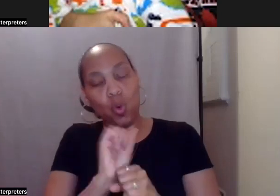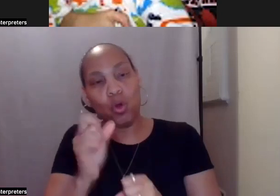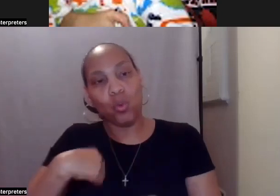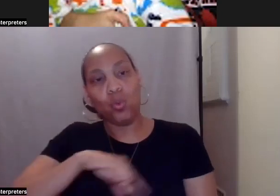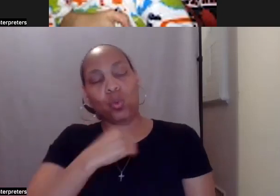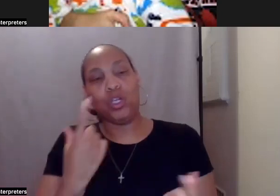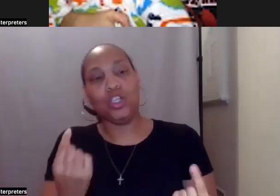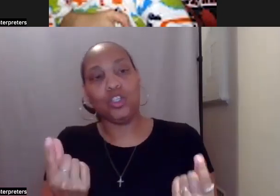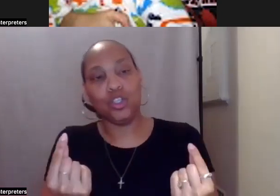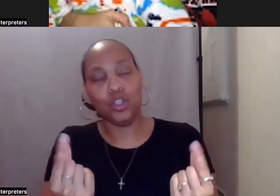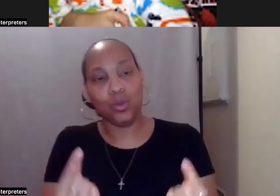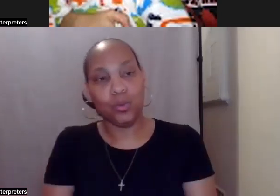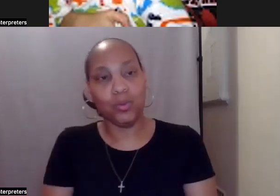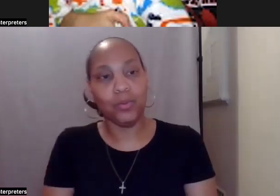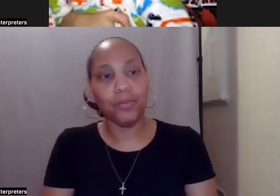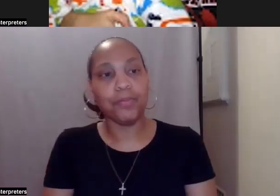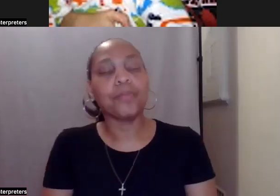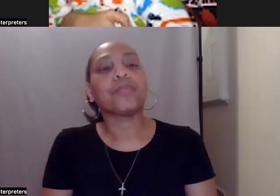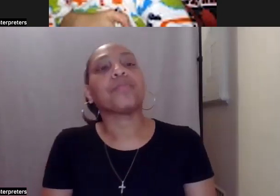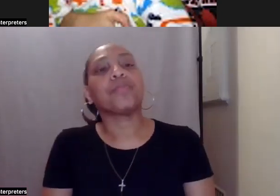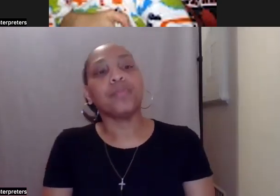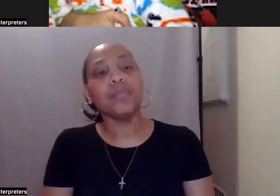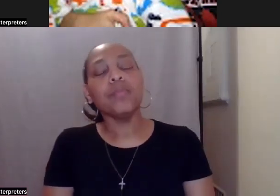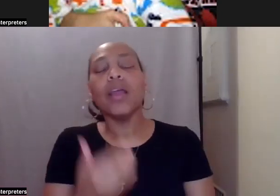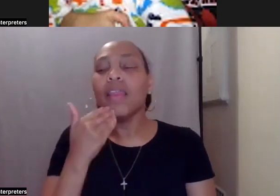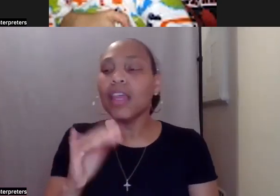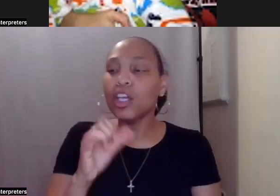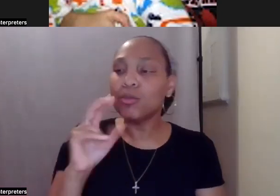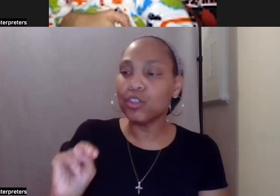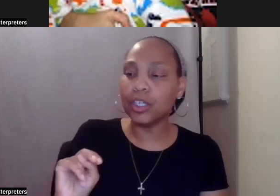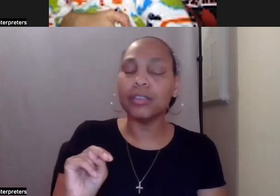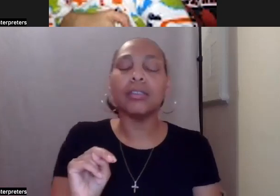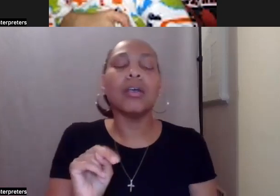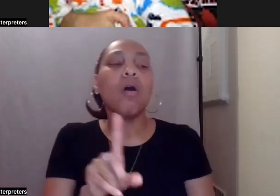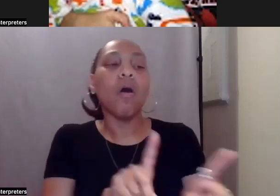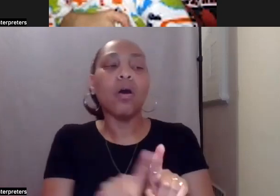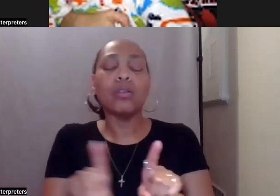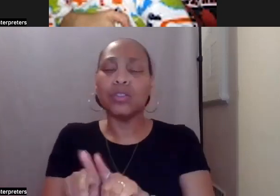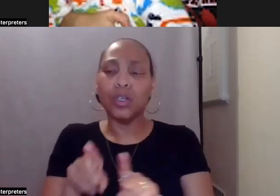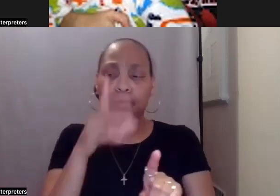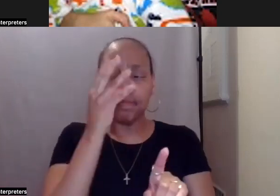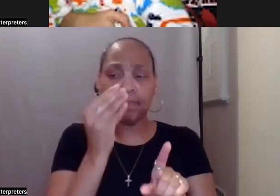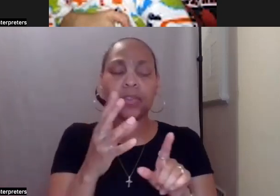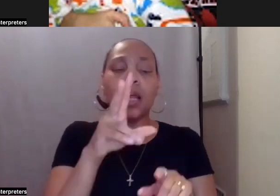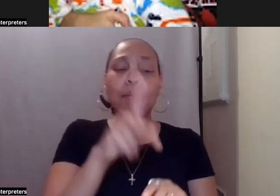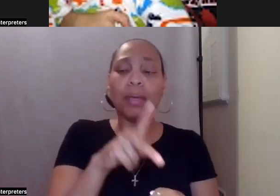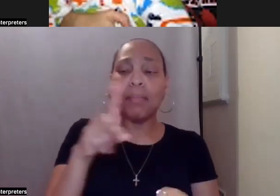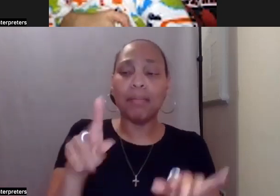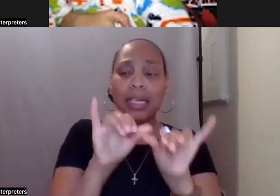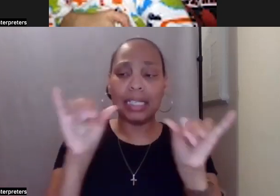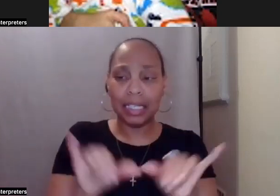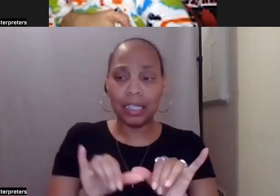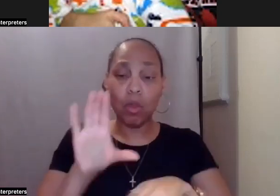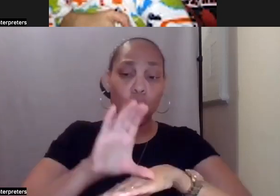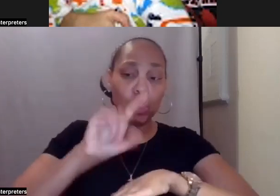Well, thanks, Jen. And if I could also point out that in the PPP system, this, the consultant is part of the package,